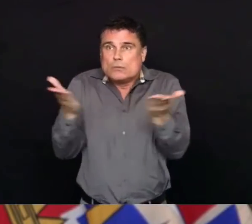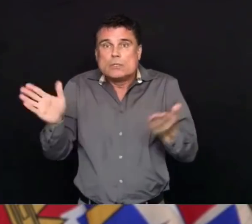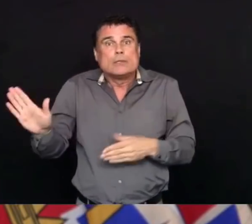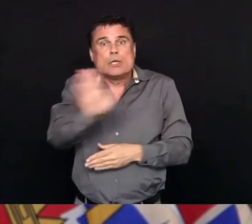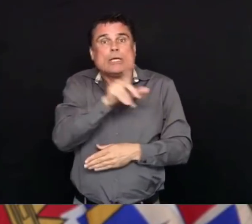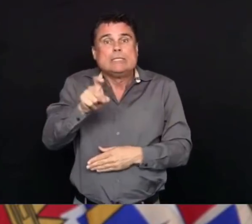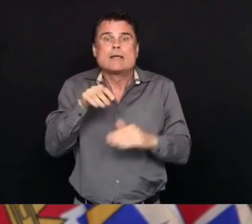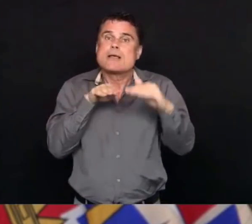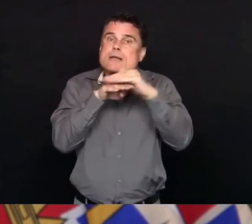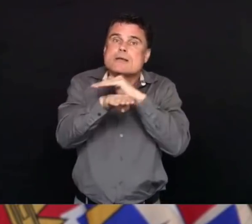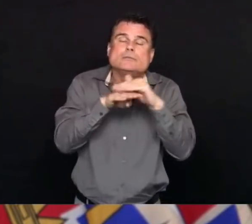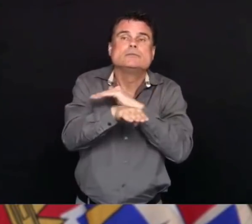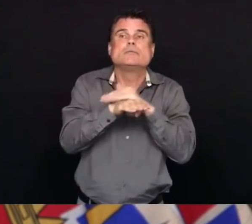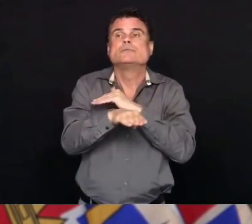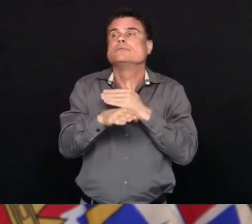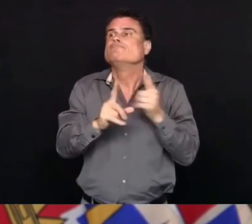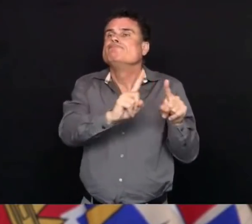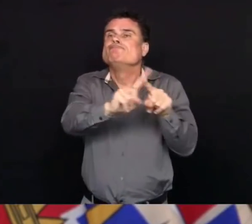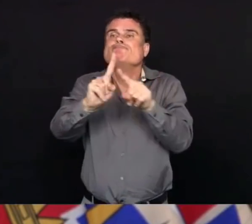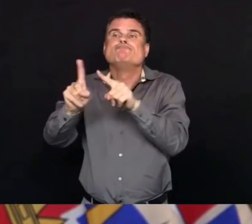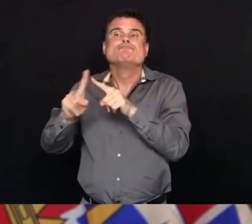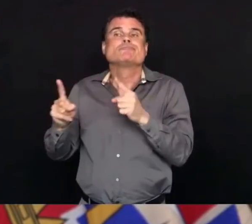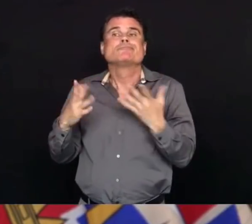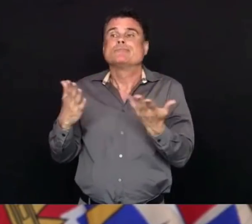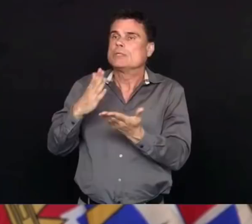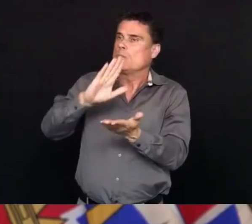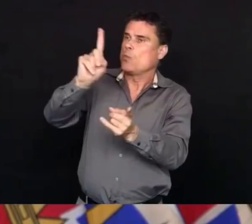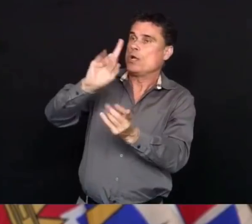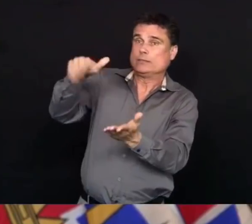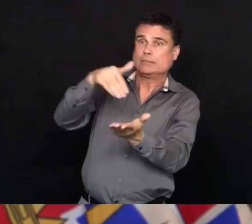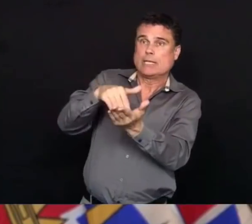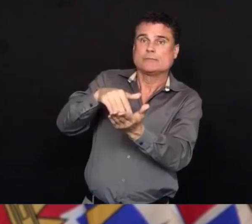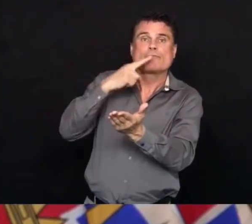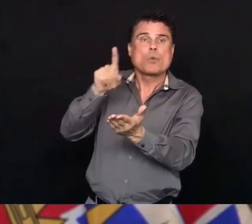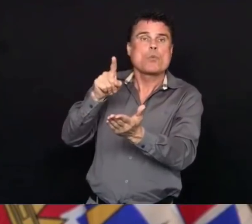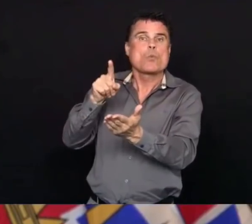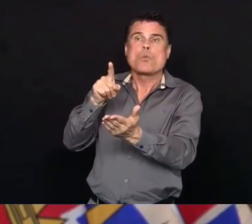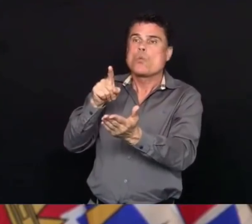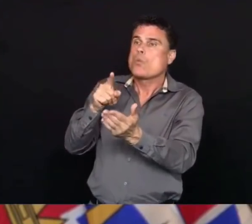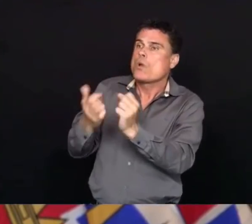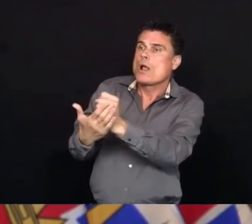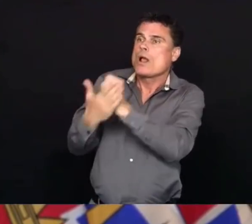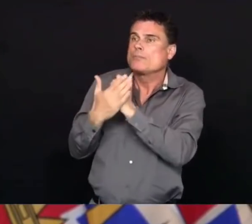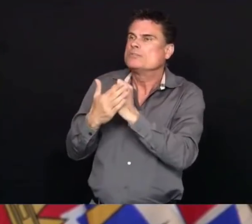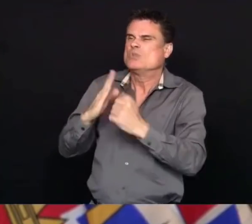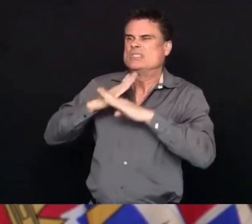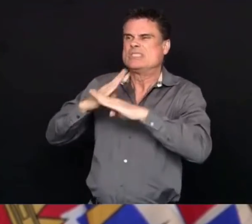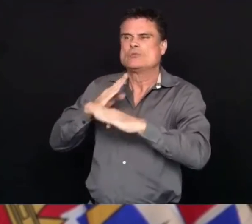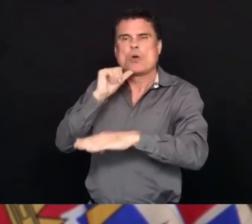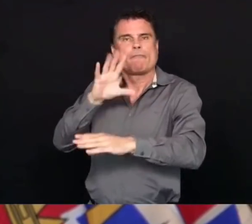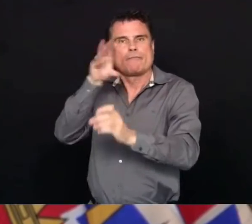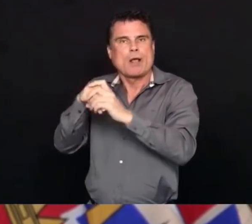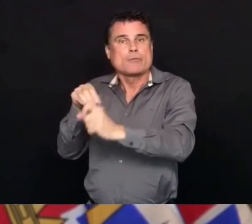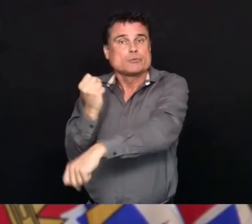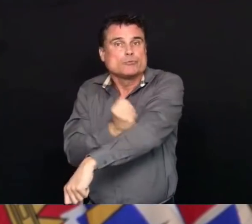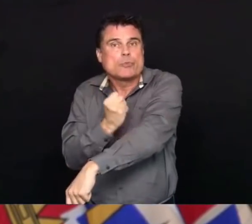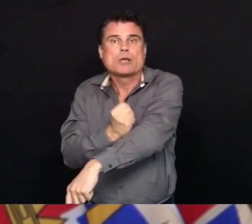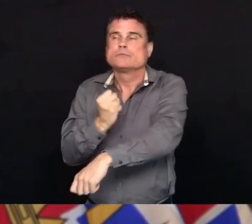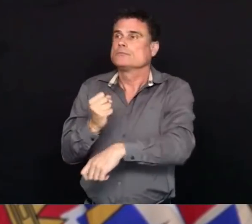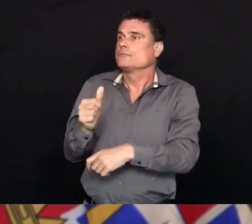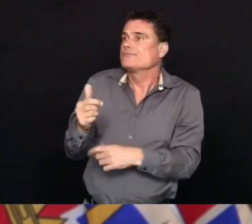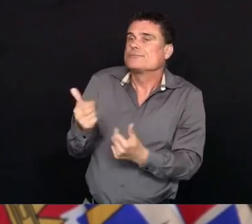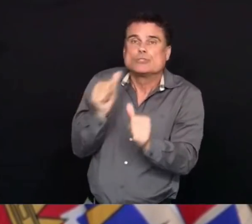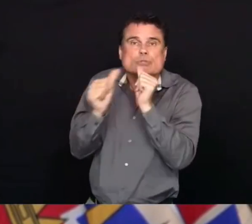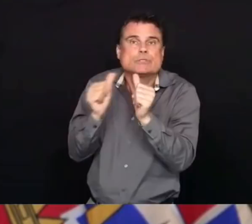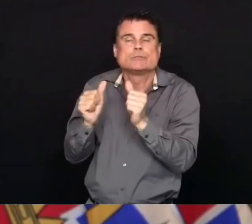And some of these have had to be modified and changed and that is a challenging thing. We have also increased and expanded our